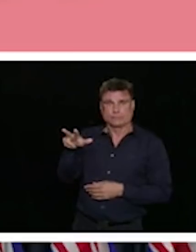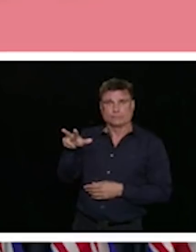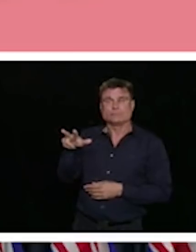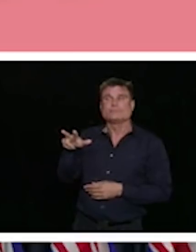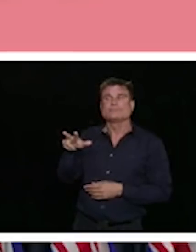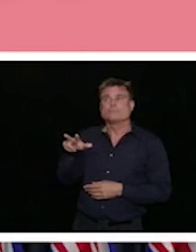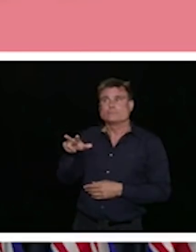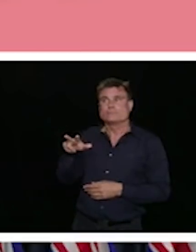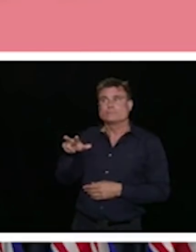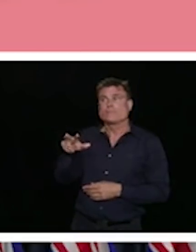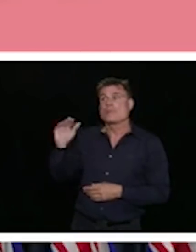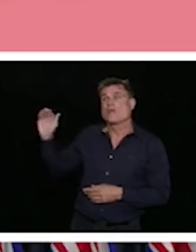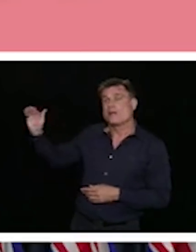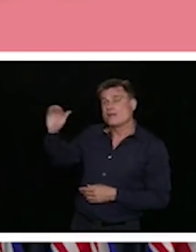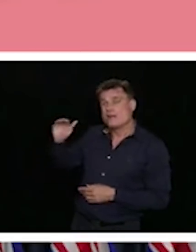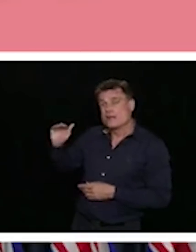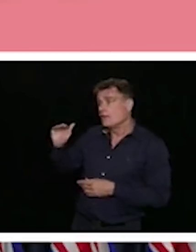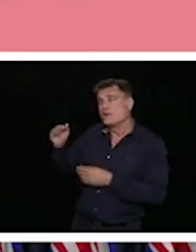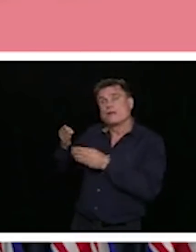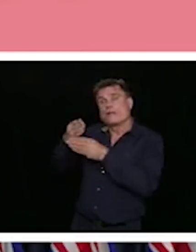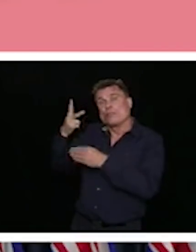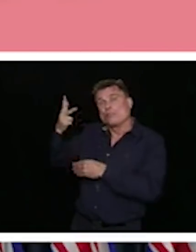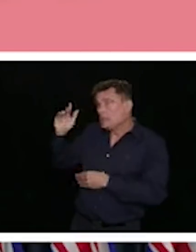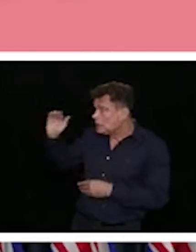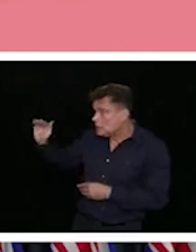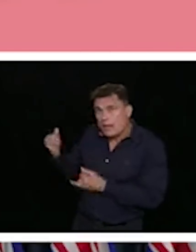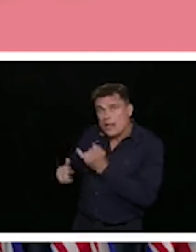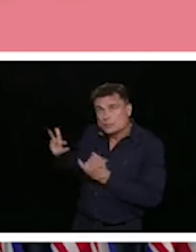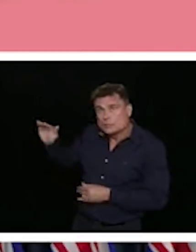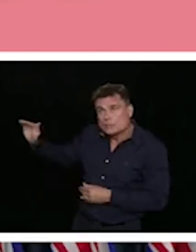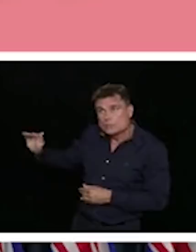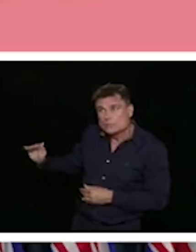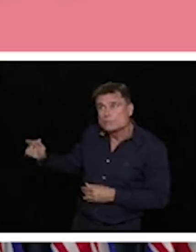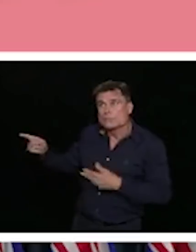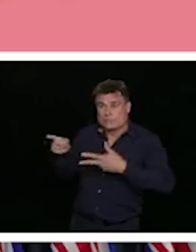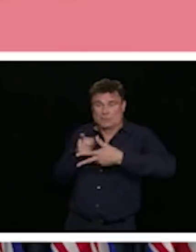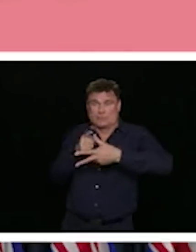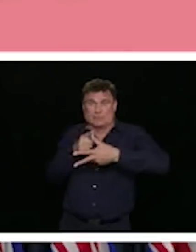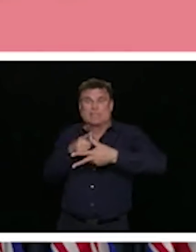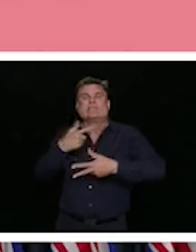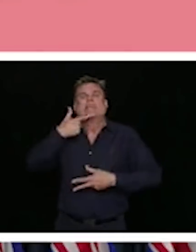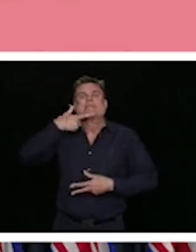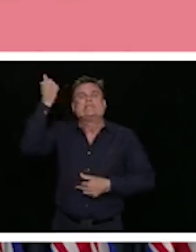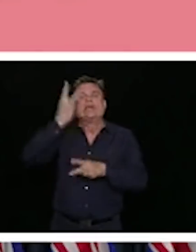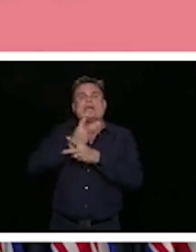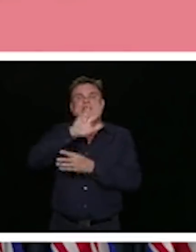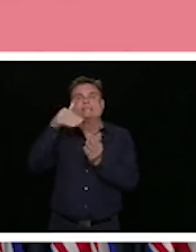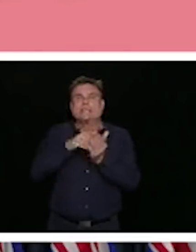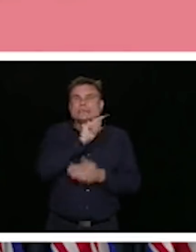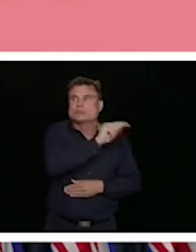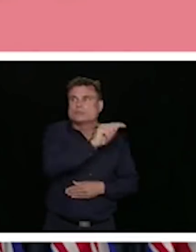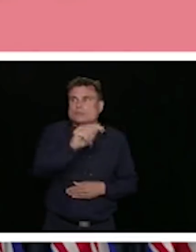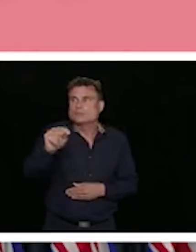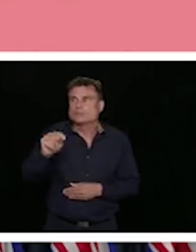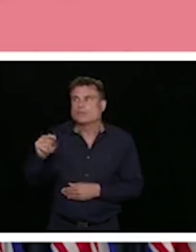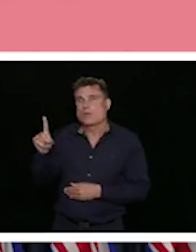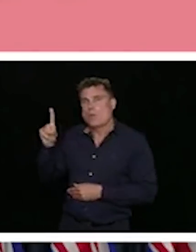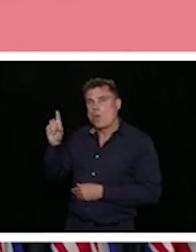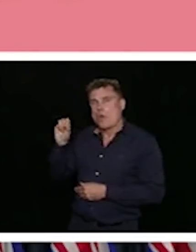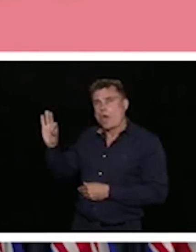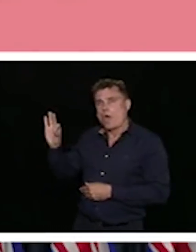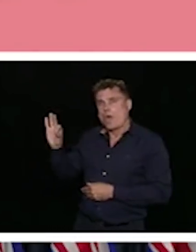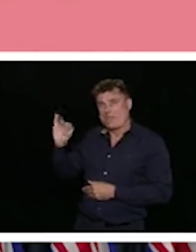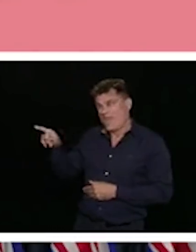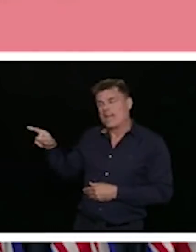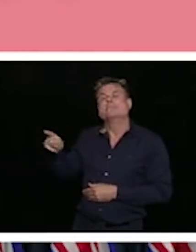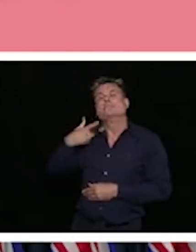five people who are infected in those situations will die from COVID-19. This is one of the reasons why we have put so